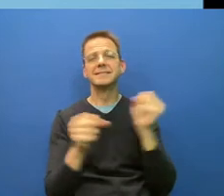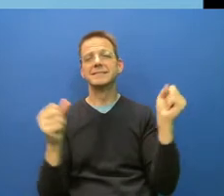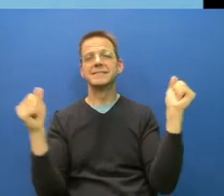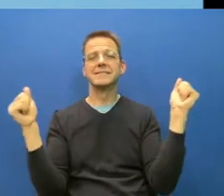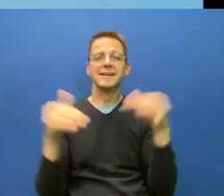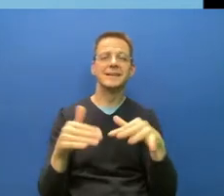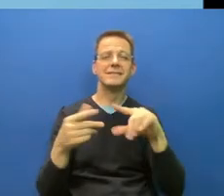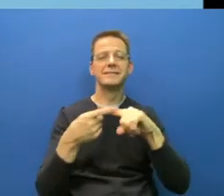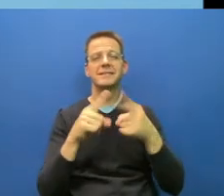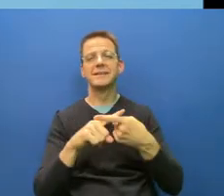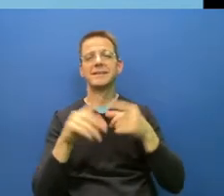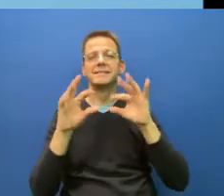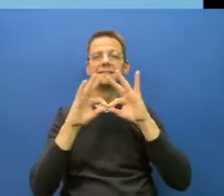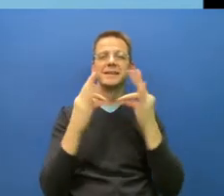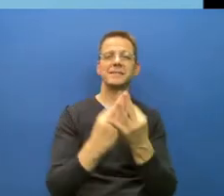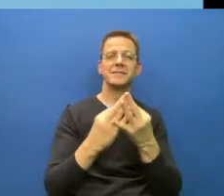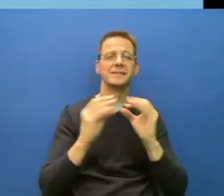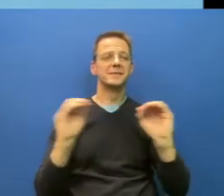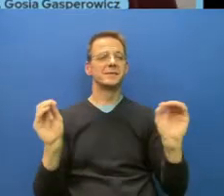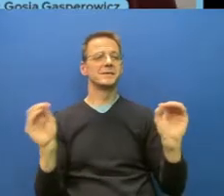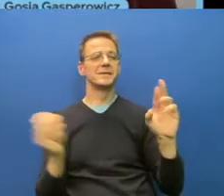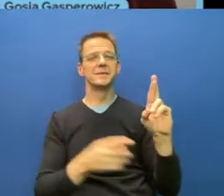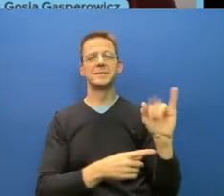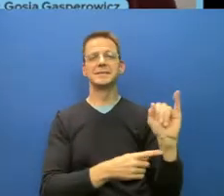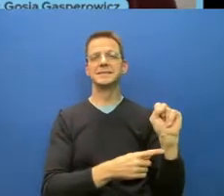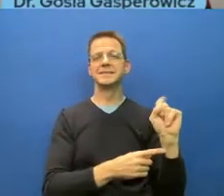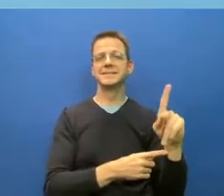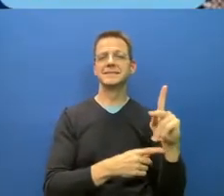or even dies. Thank you very much.